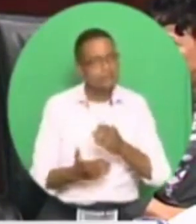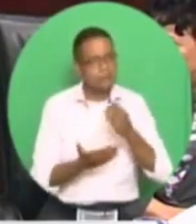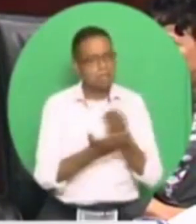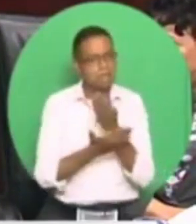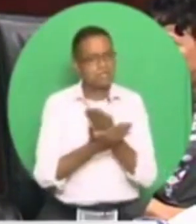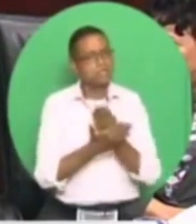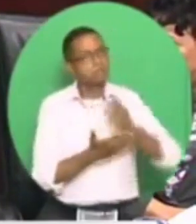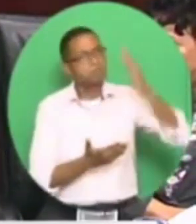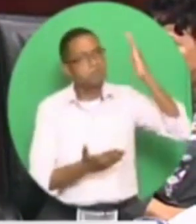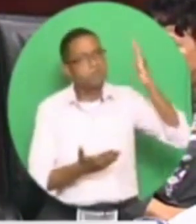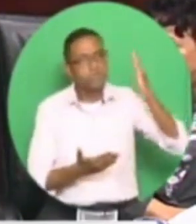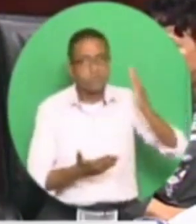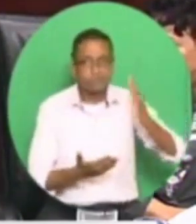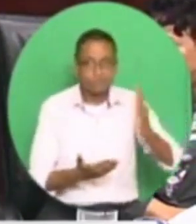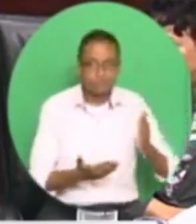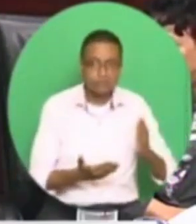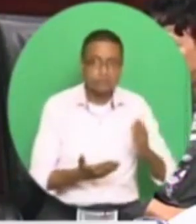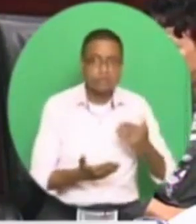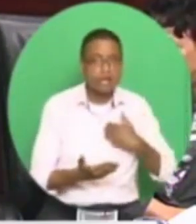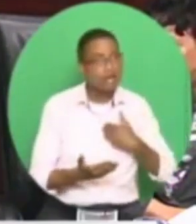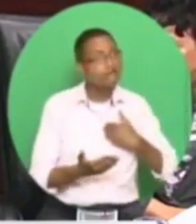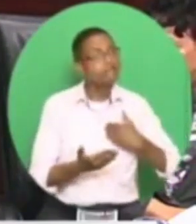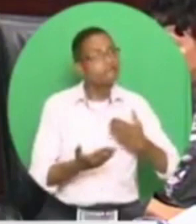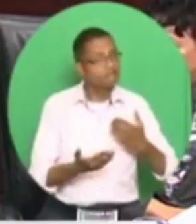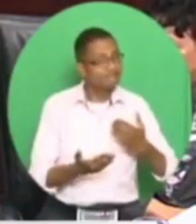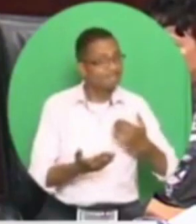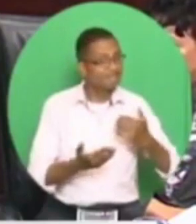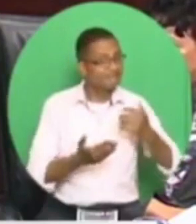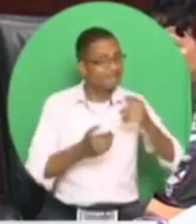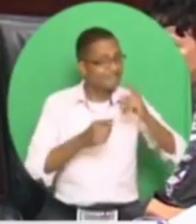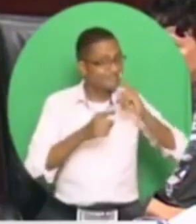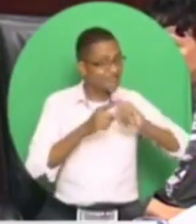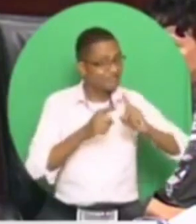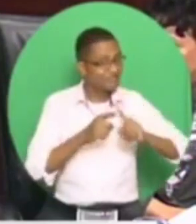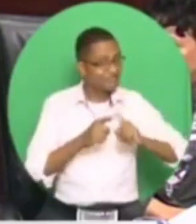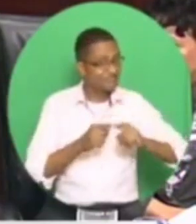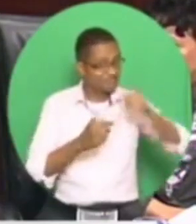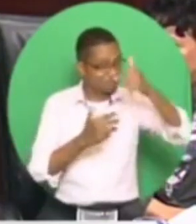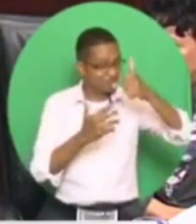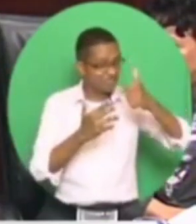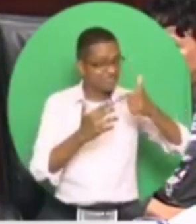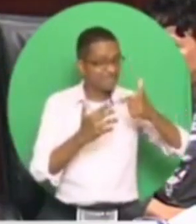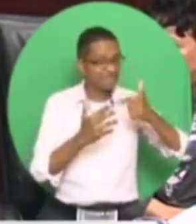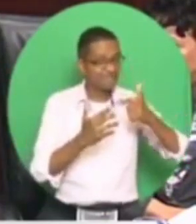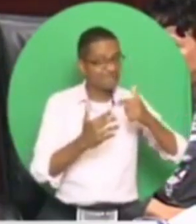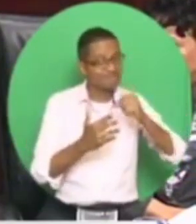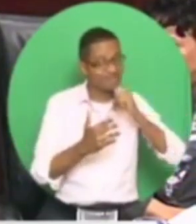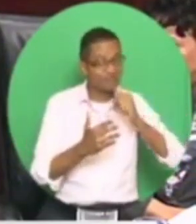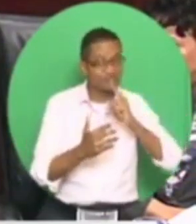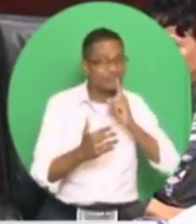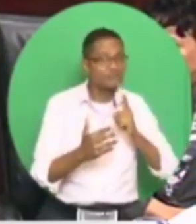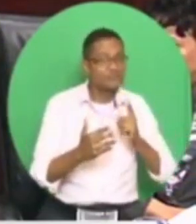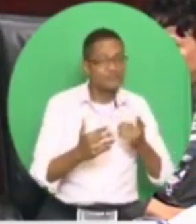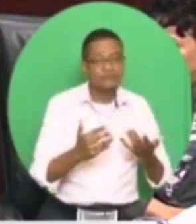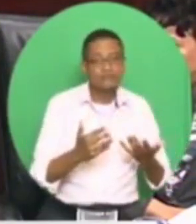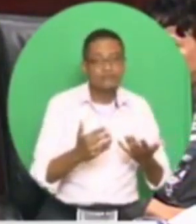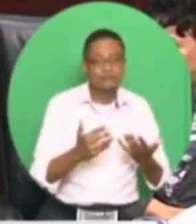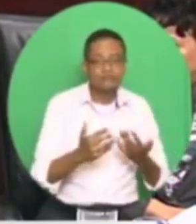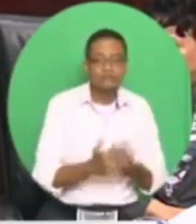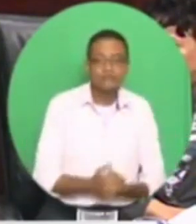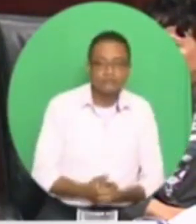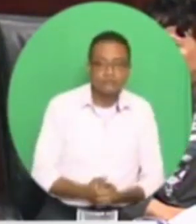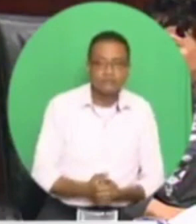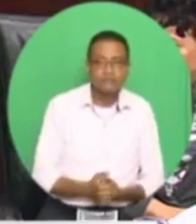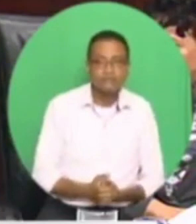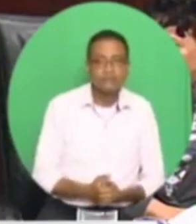presentation, which had several points of deception, which I will come to later. It was Naipaulian, because a couple days